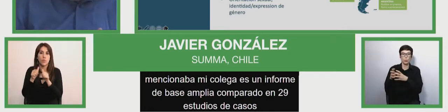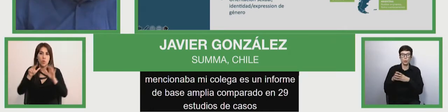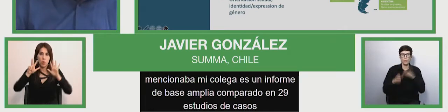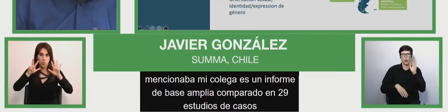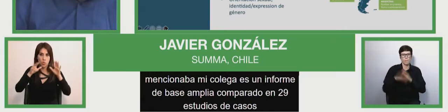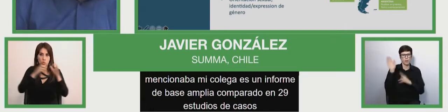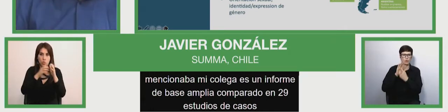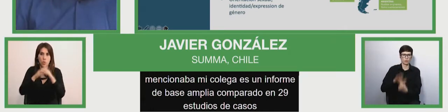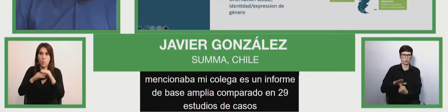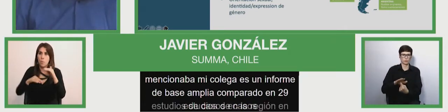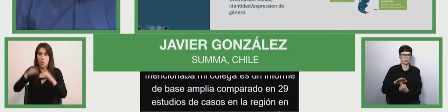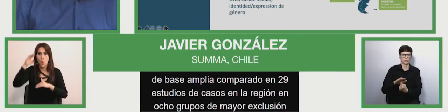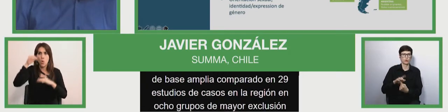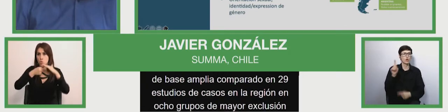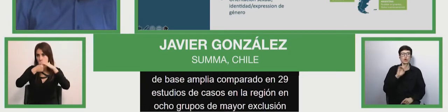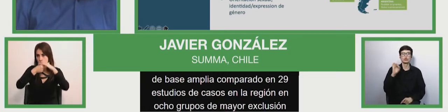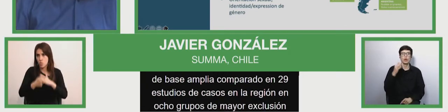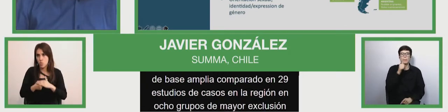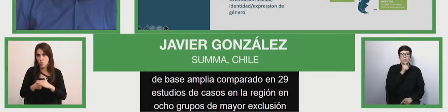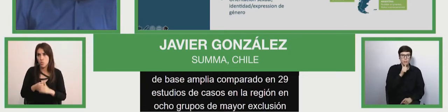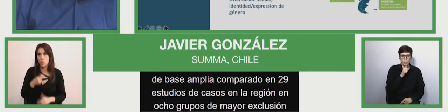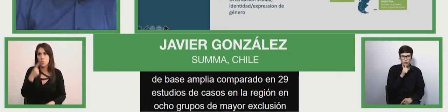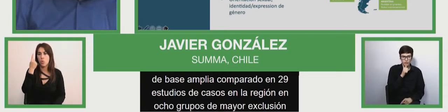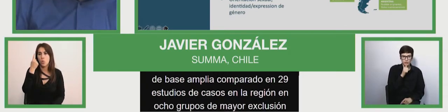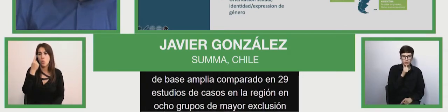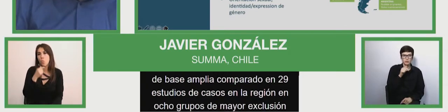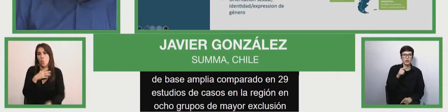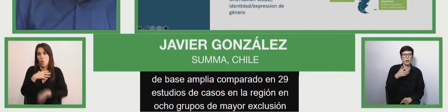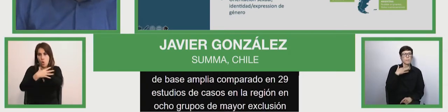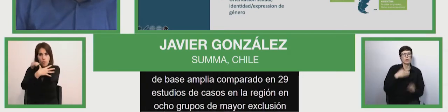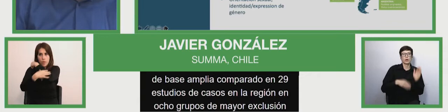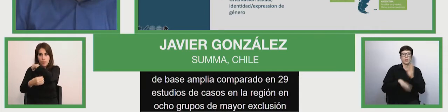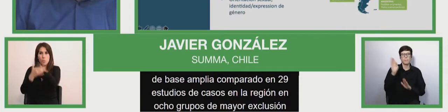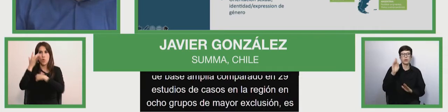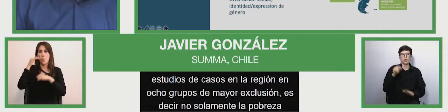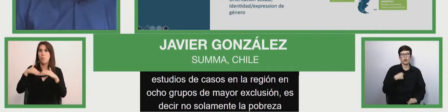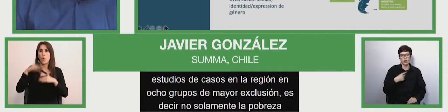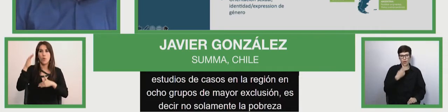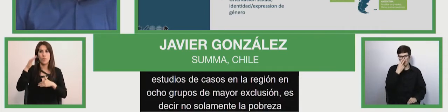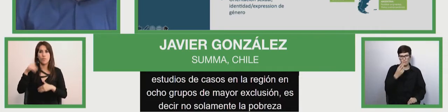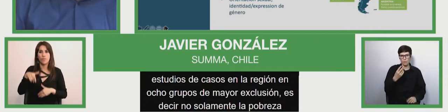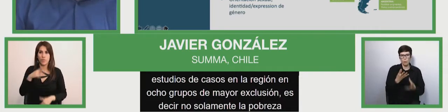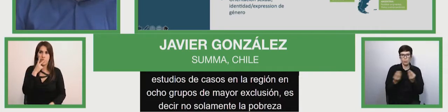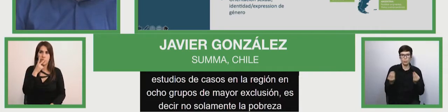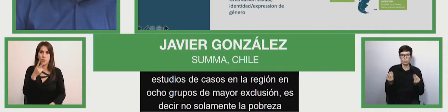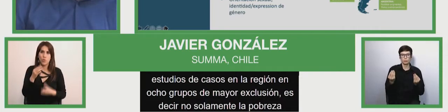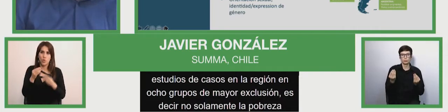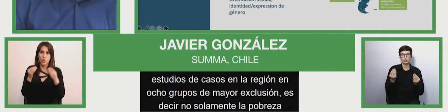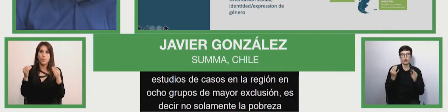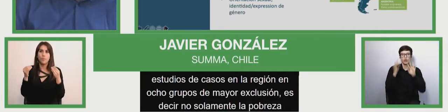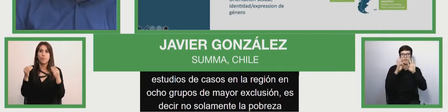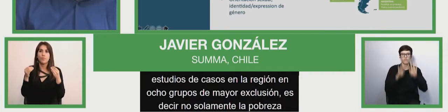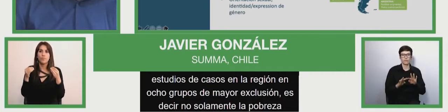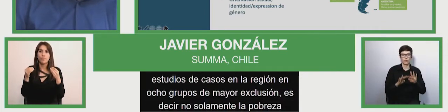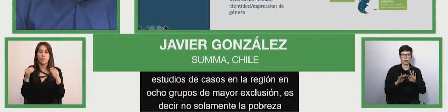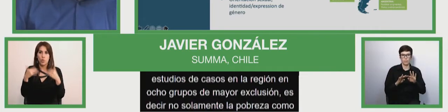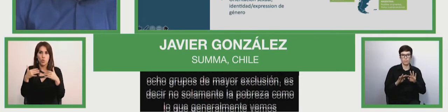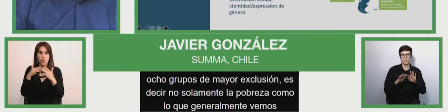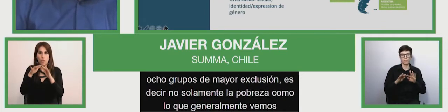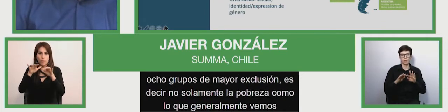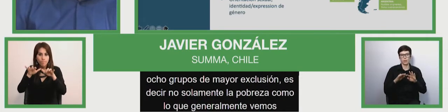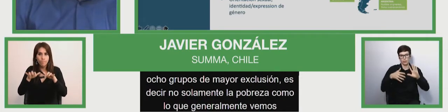not only poverty, as we generally see in many of the regional reports, but also in disabilities,